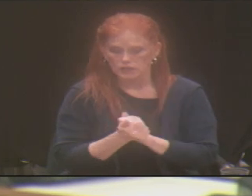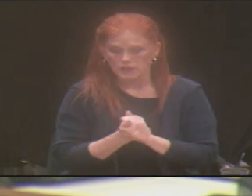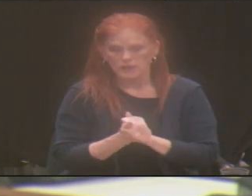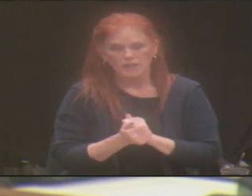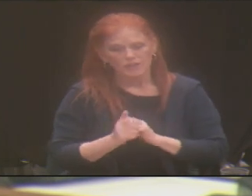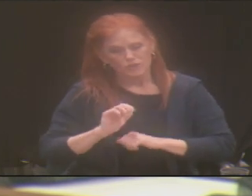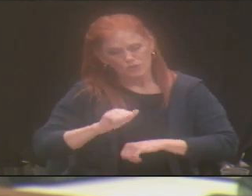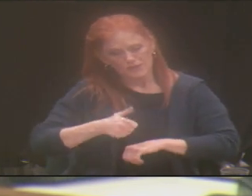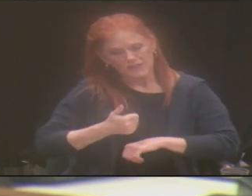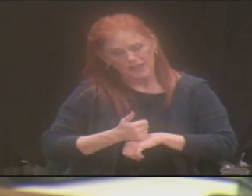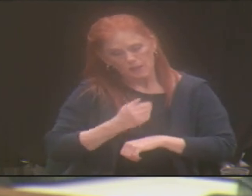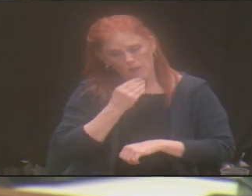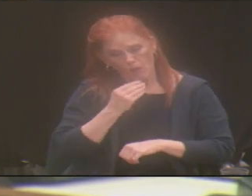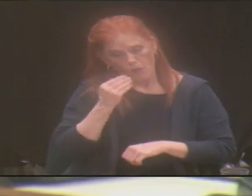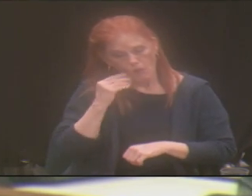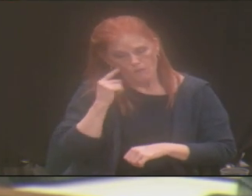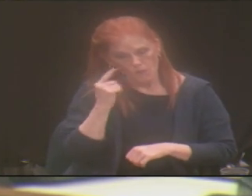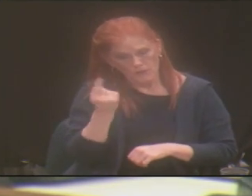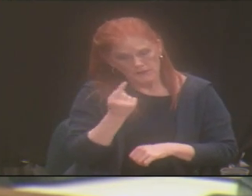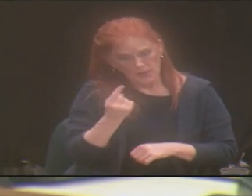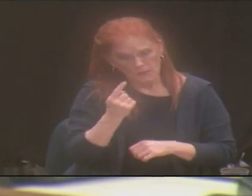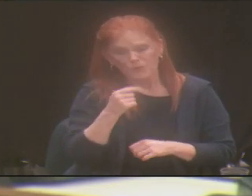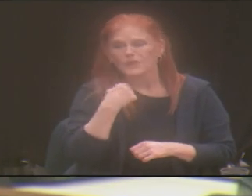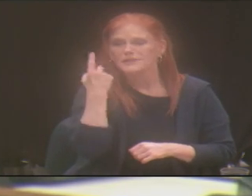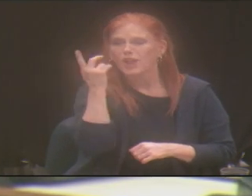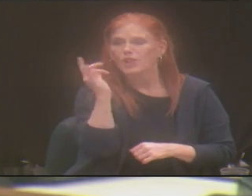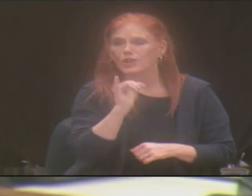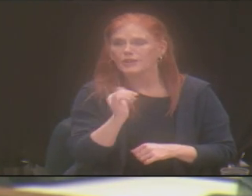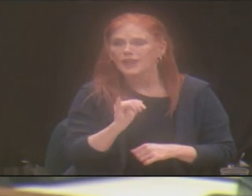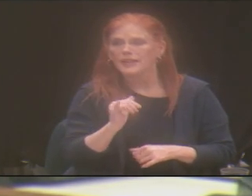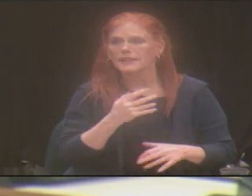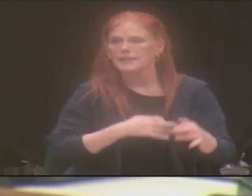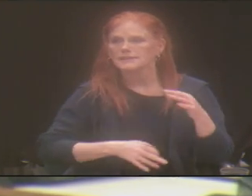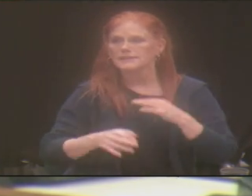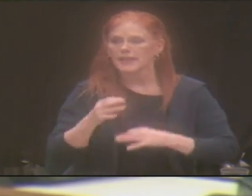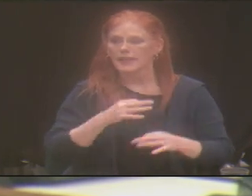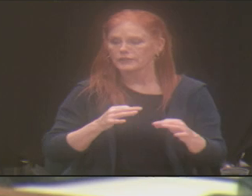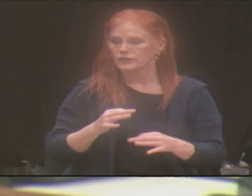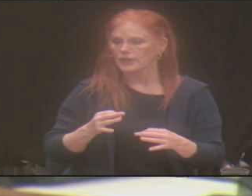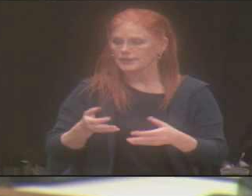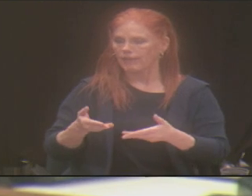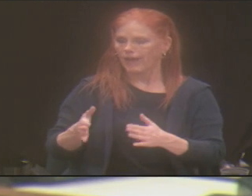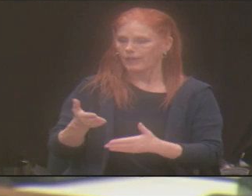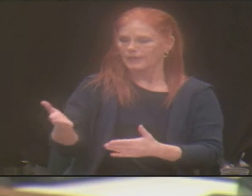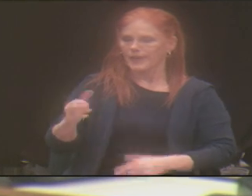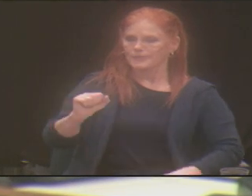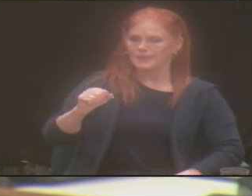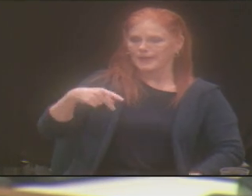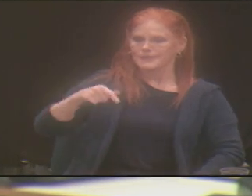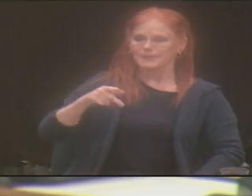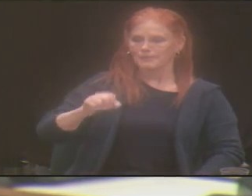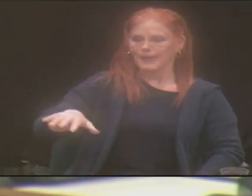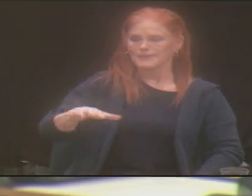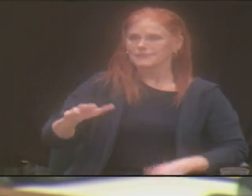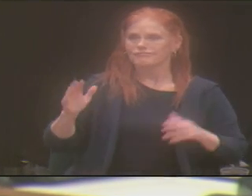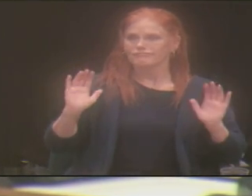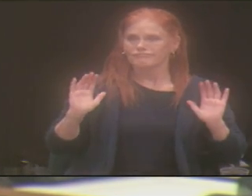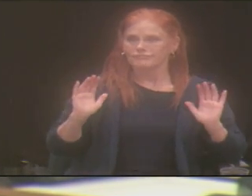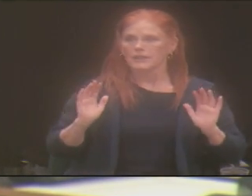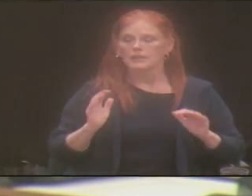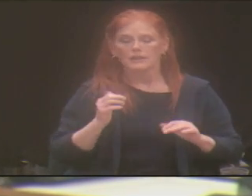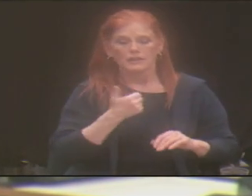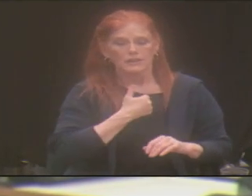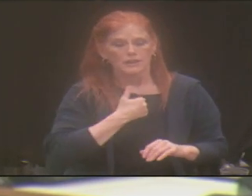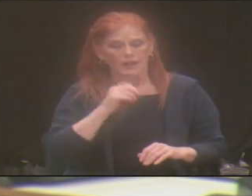for someone versus merely allocating them space. Tolerance. And one of the things as a pastor and as a mother